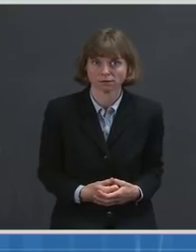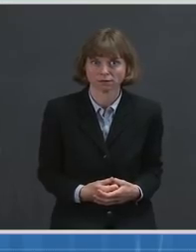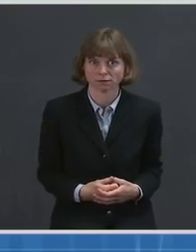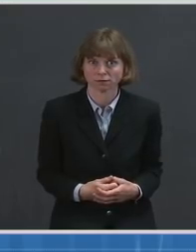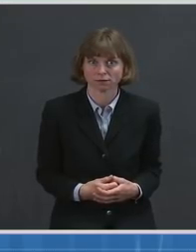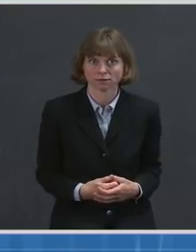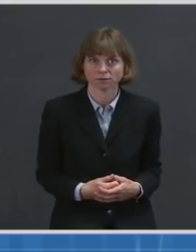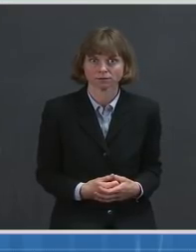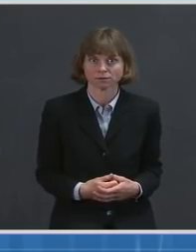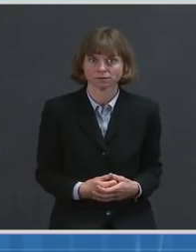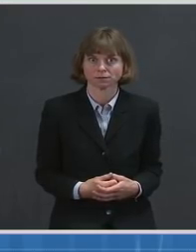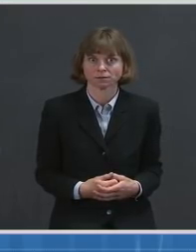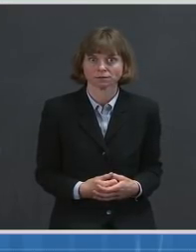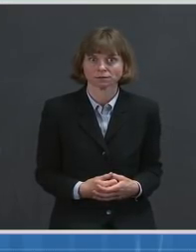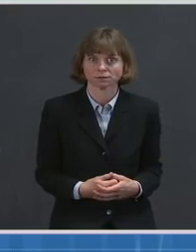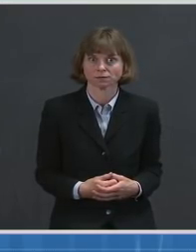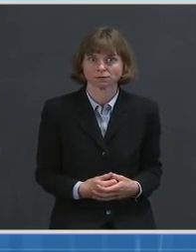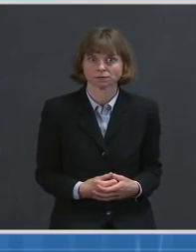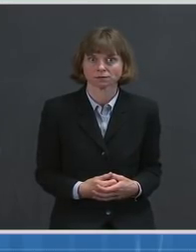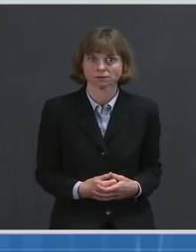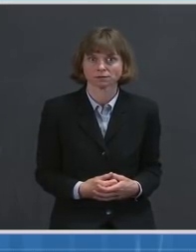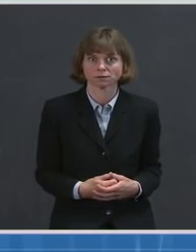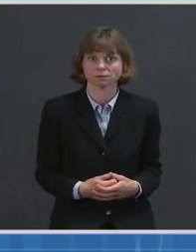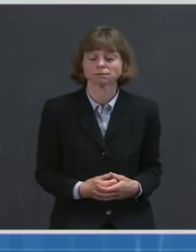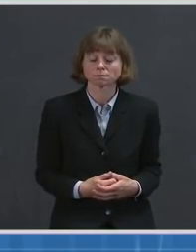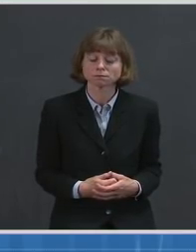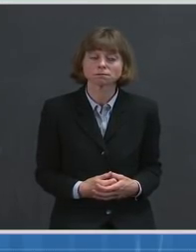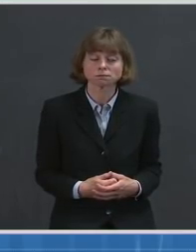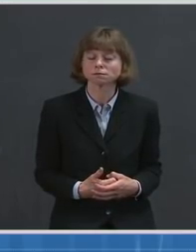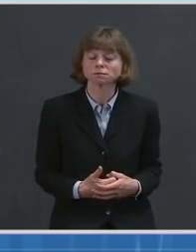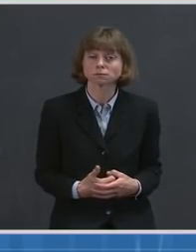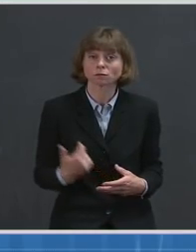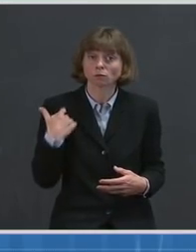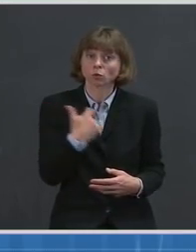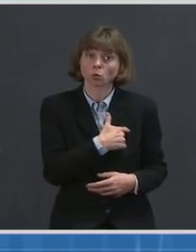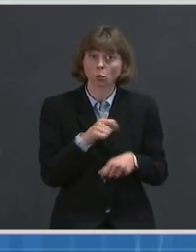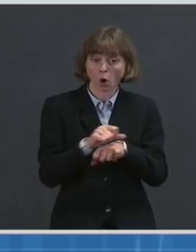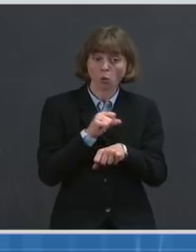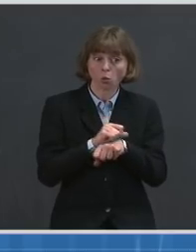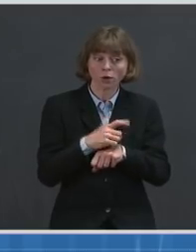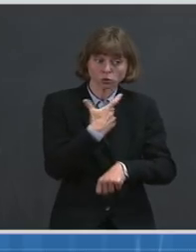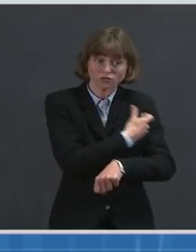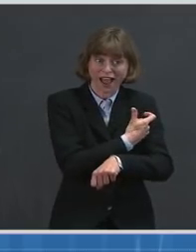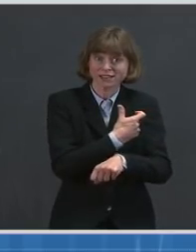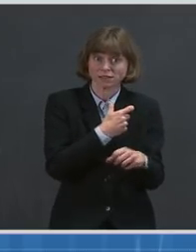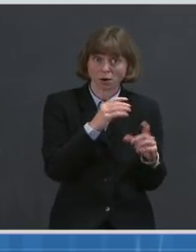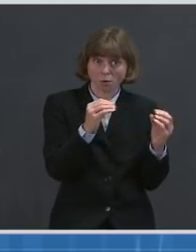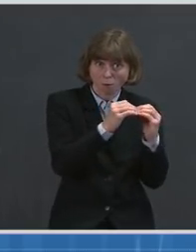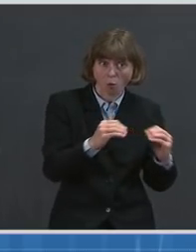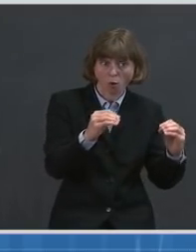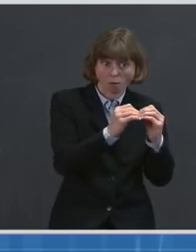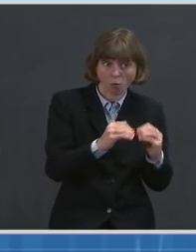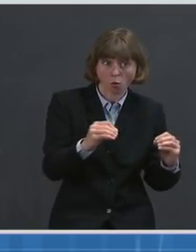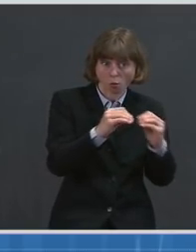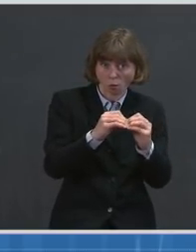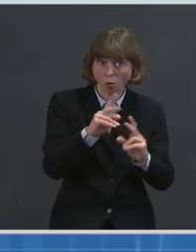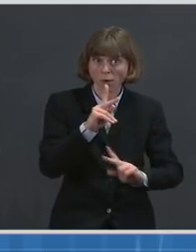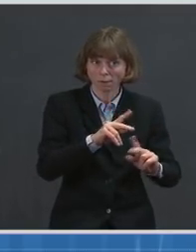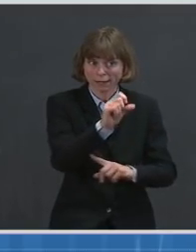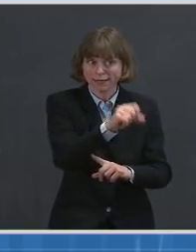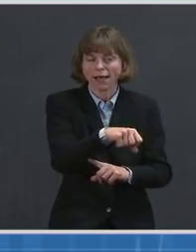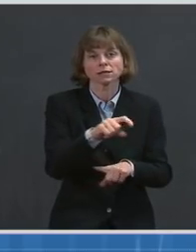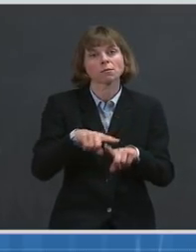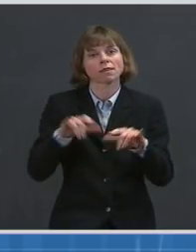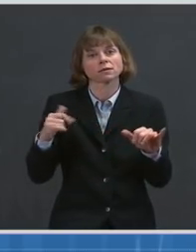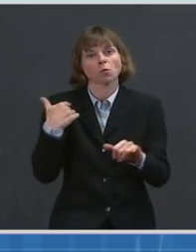As we work to get more people vaccinated, we need to expand testing, diagnostic screening, and genomic sequencing.